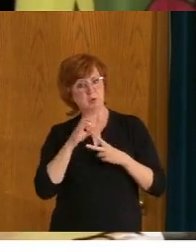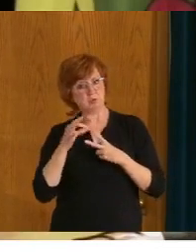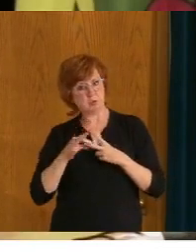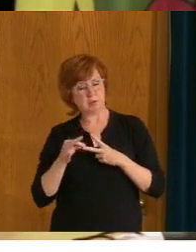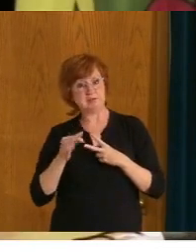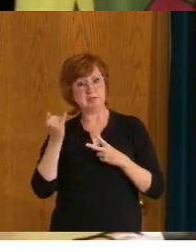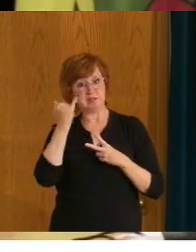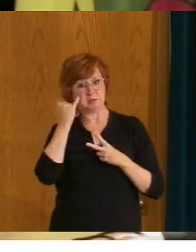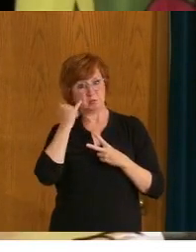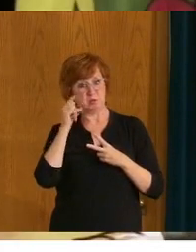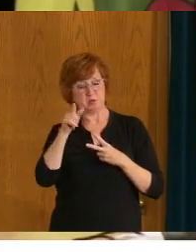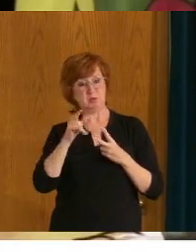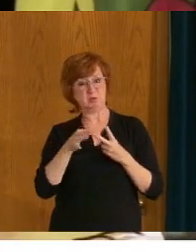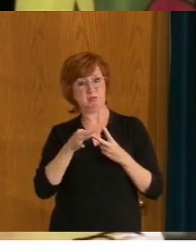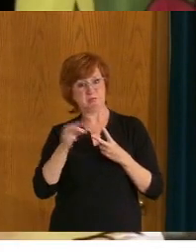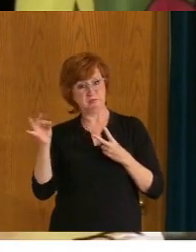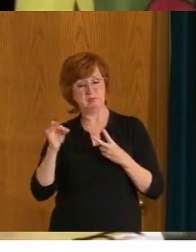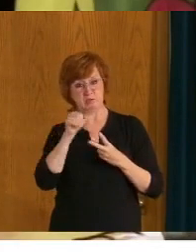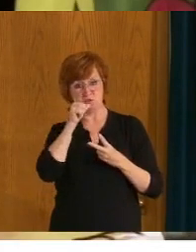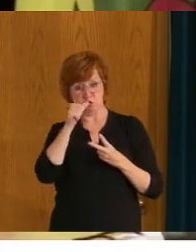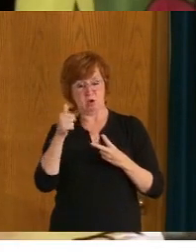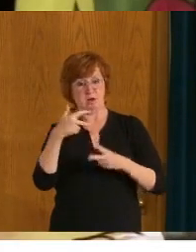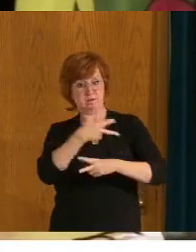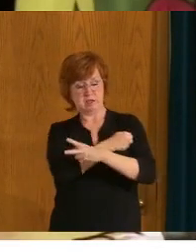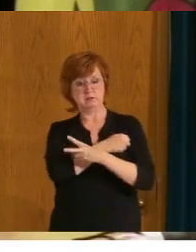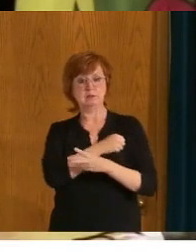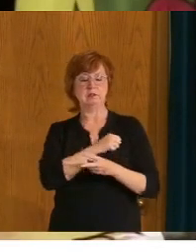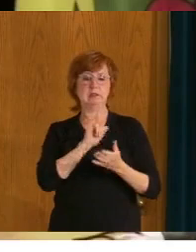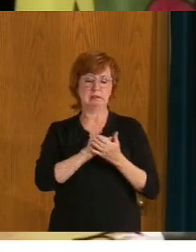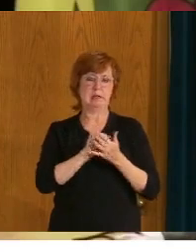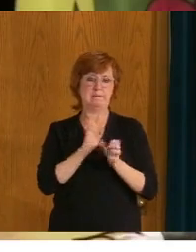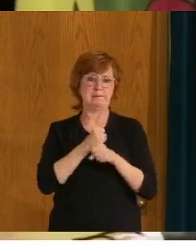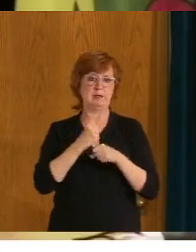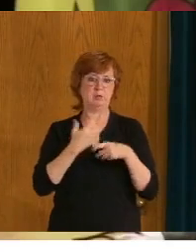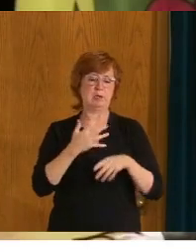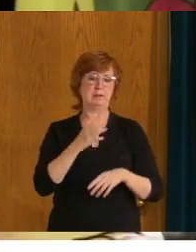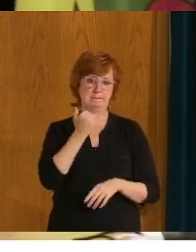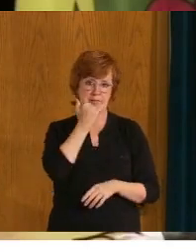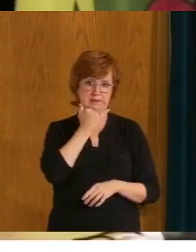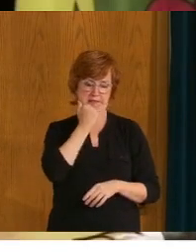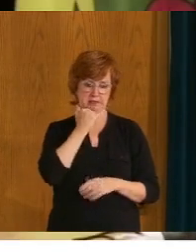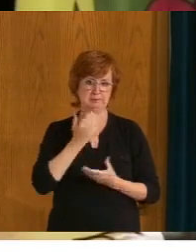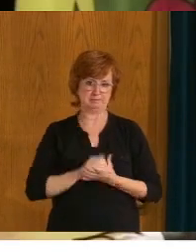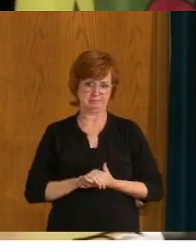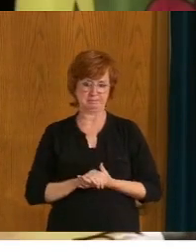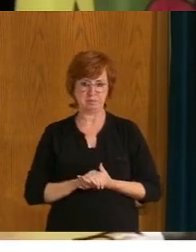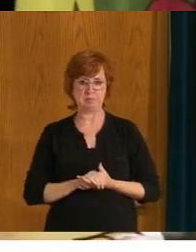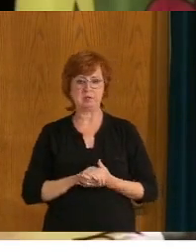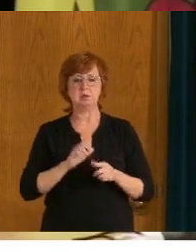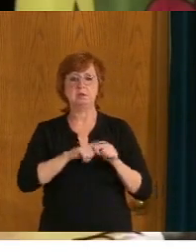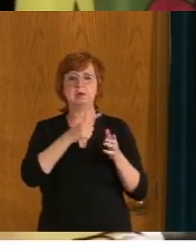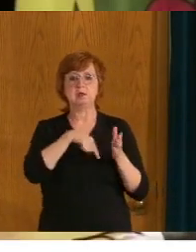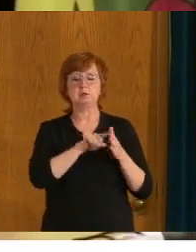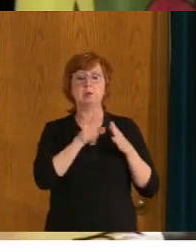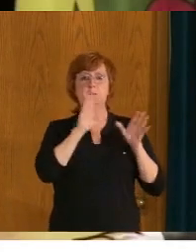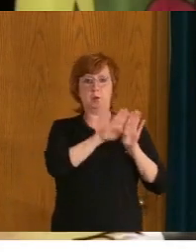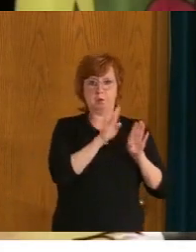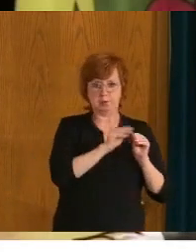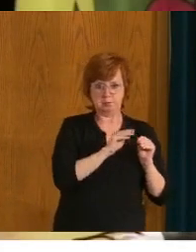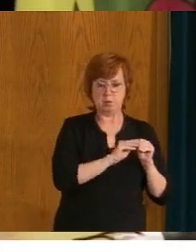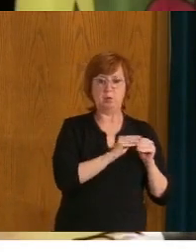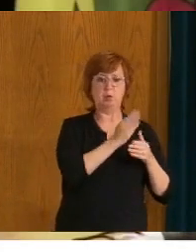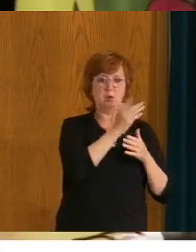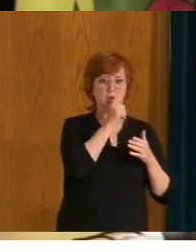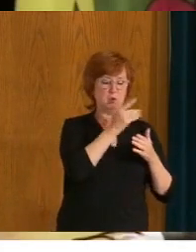month of June, breaking down the number of new COVID cases by unvaccinated people, partially vaccinated people, as well as fully